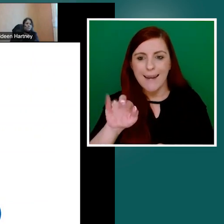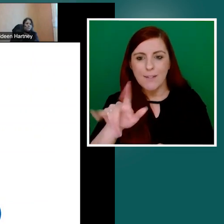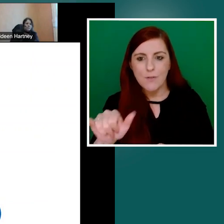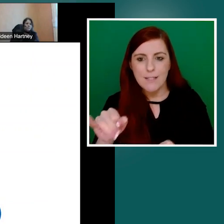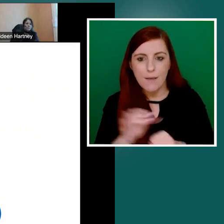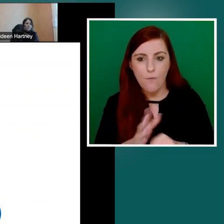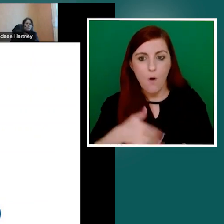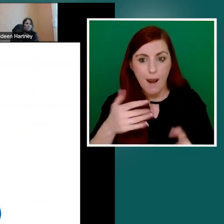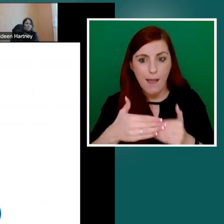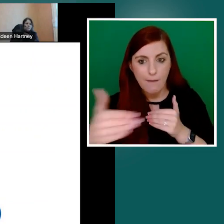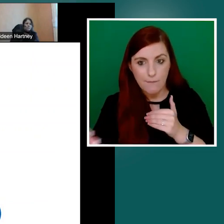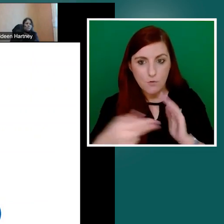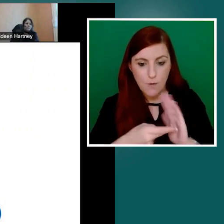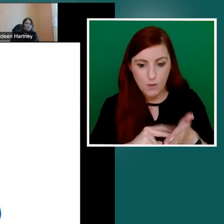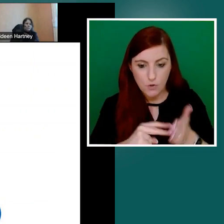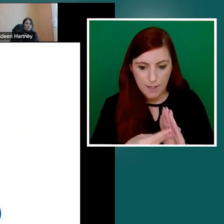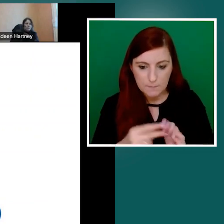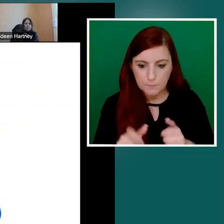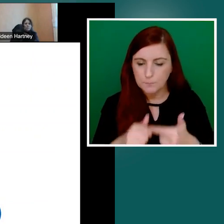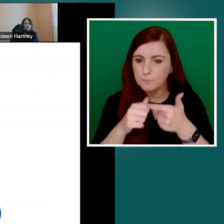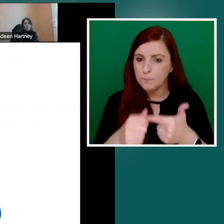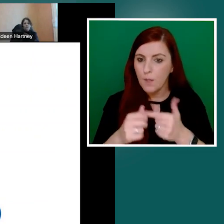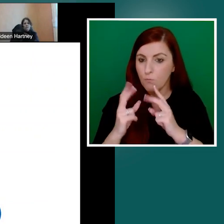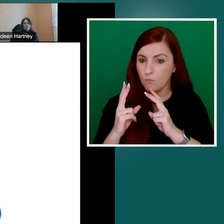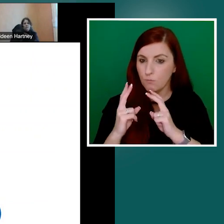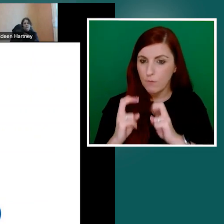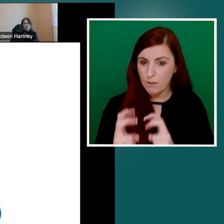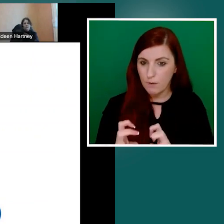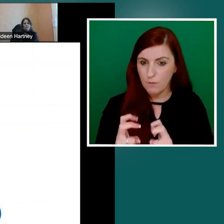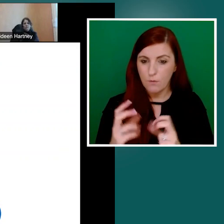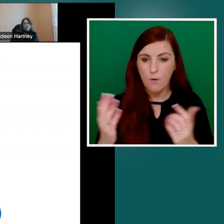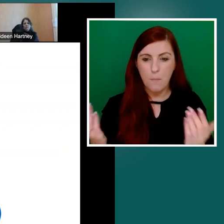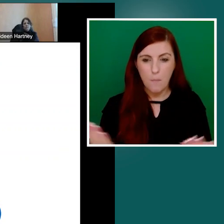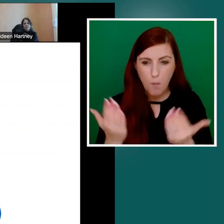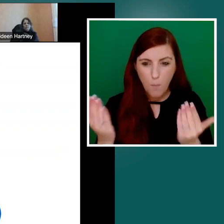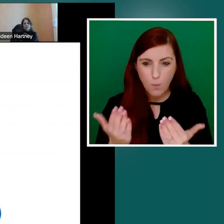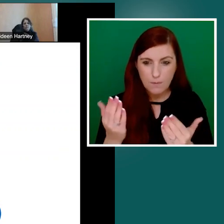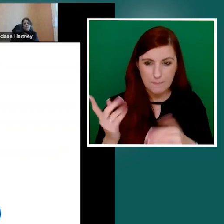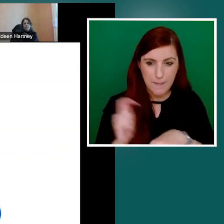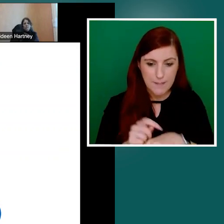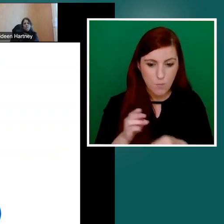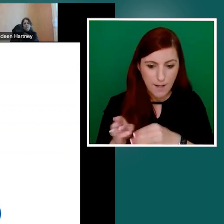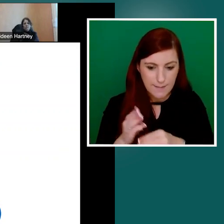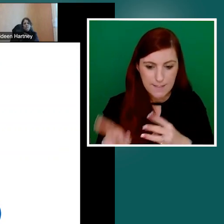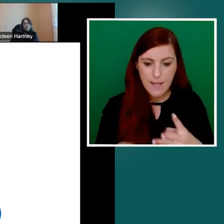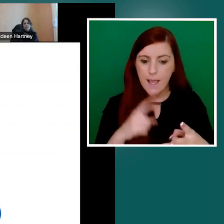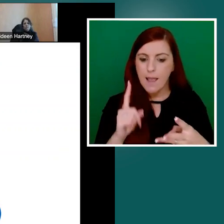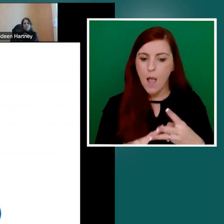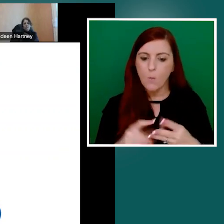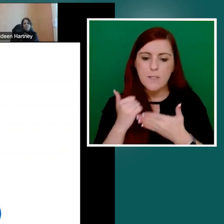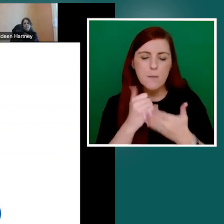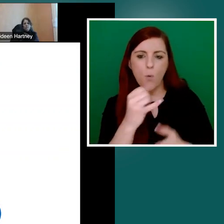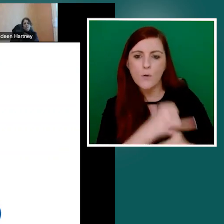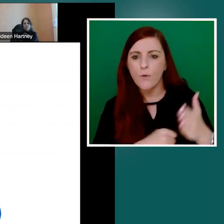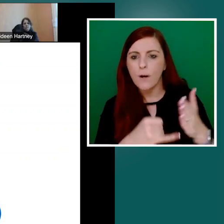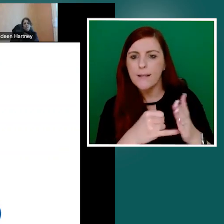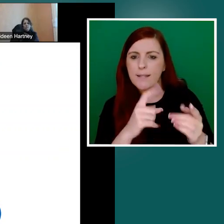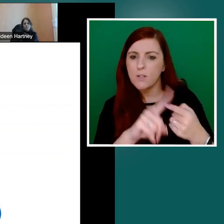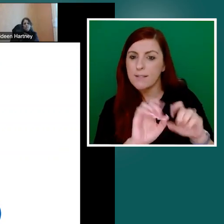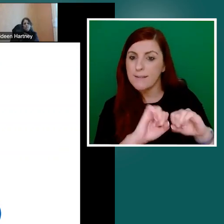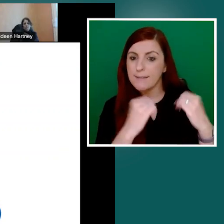We also undertake and promote research and best practice. And then we support organizations and society, particularly by